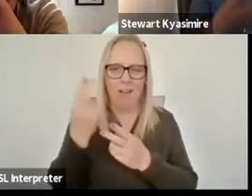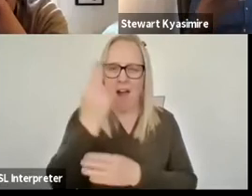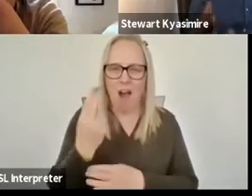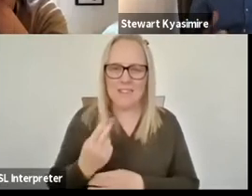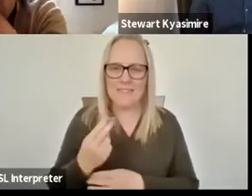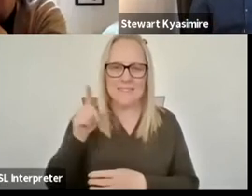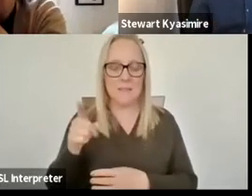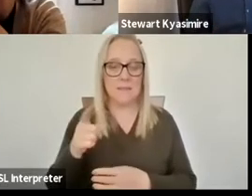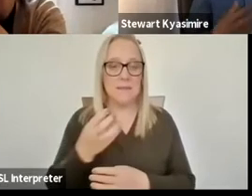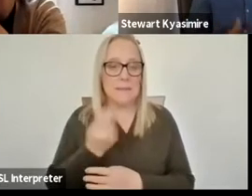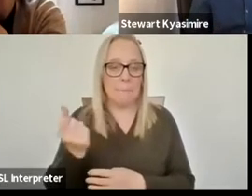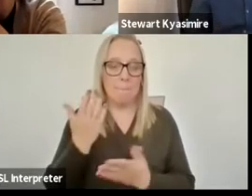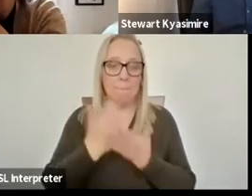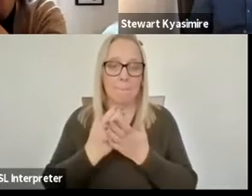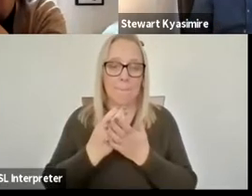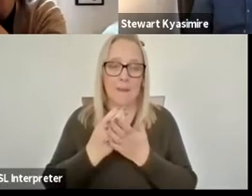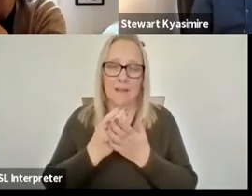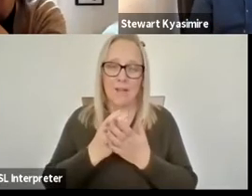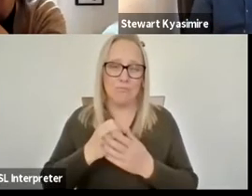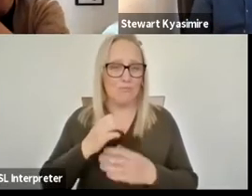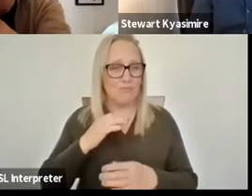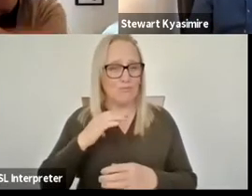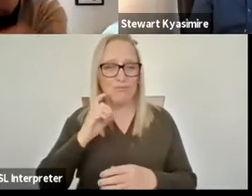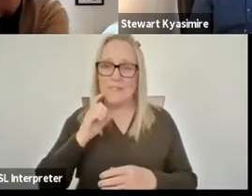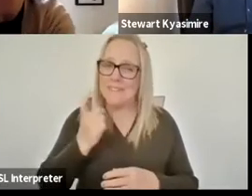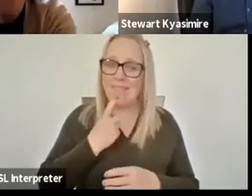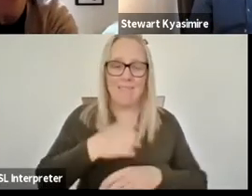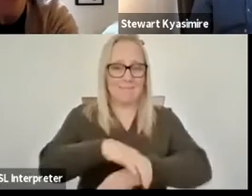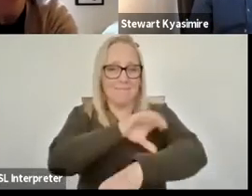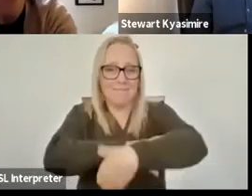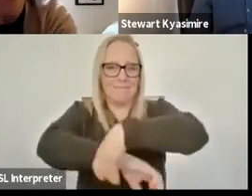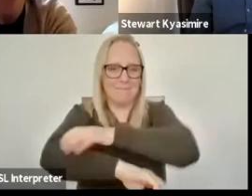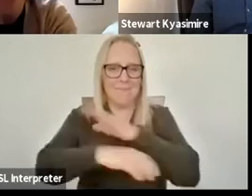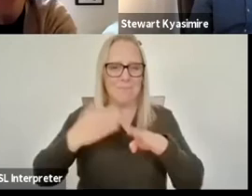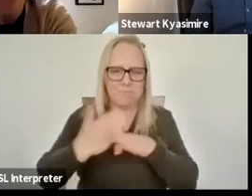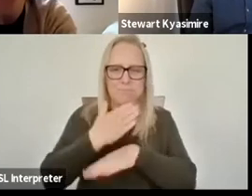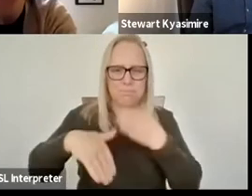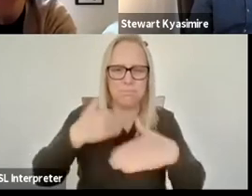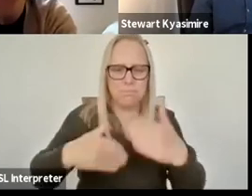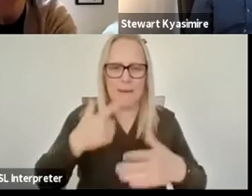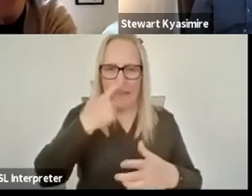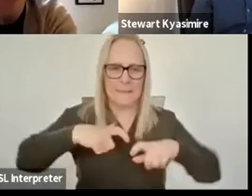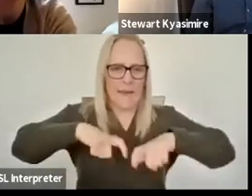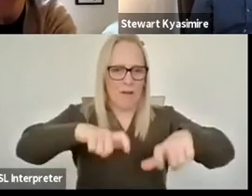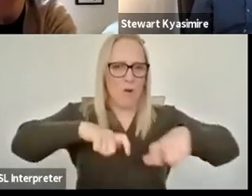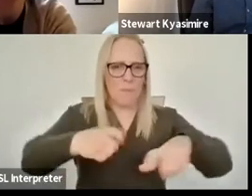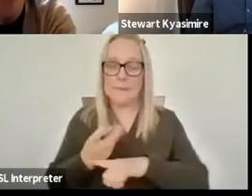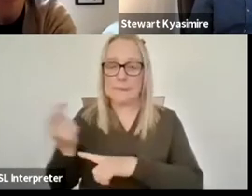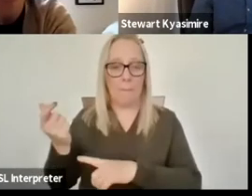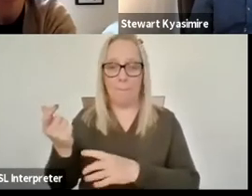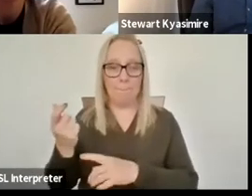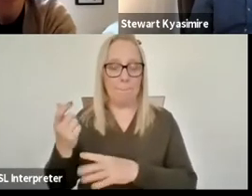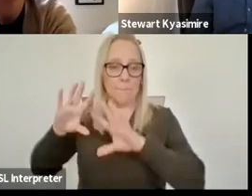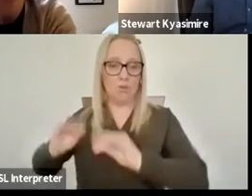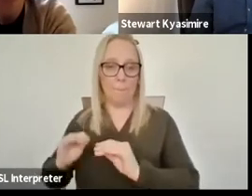like ourselves to be able to to continue to create and the reason reason being for me why mental health is very important is because